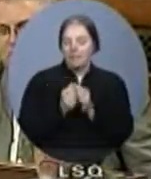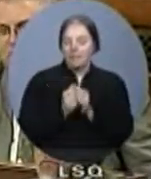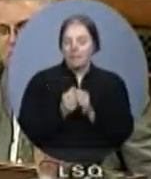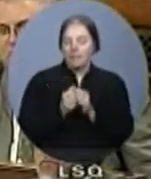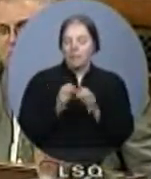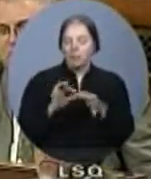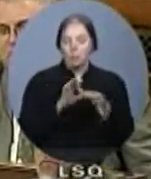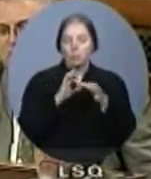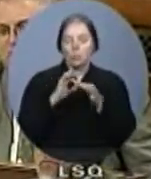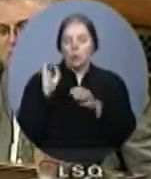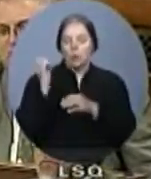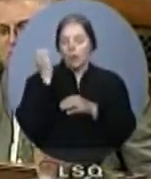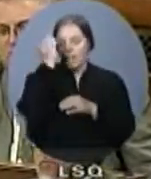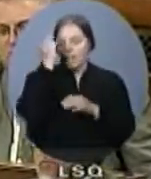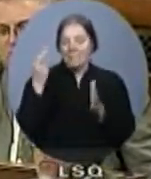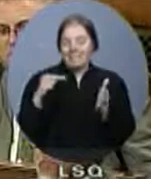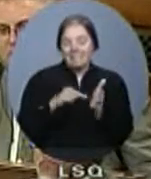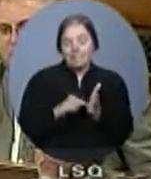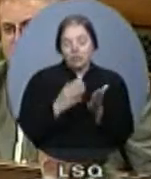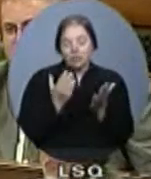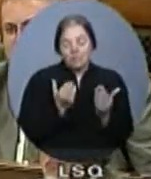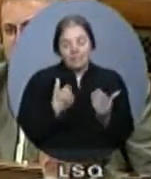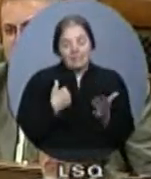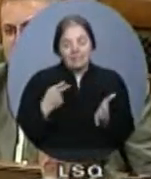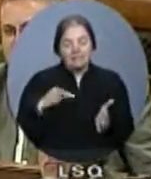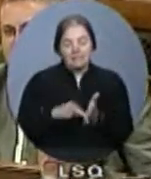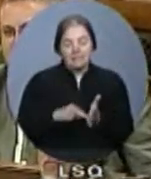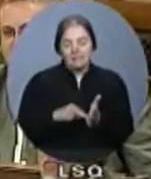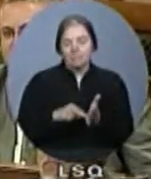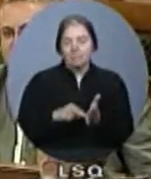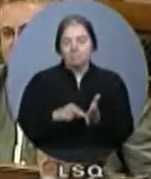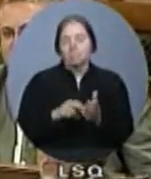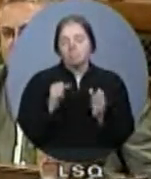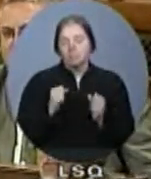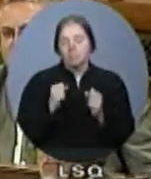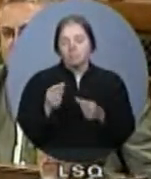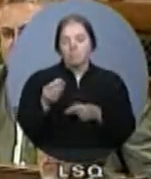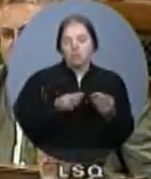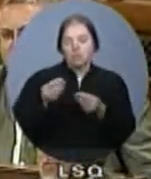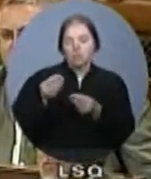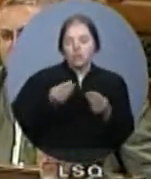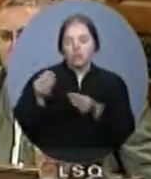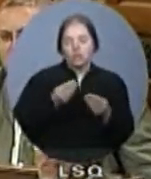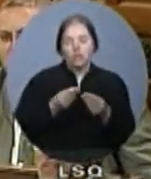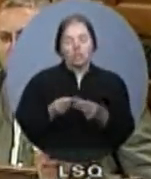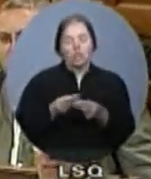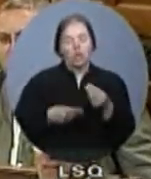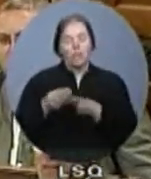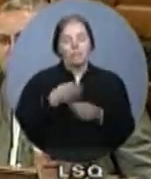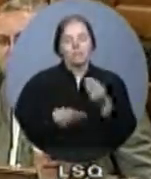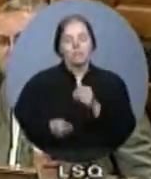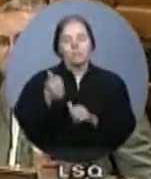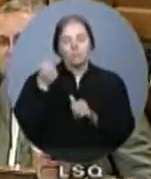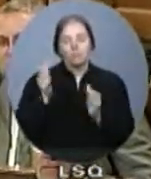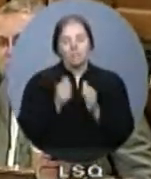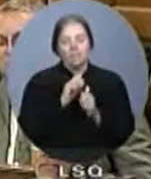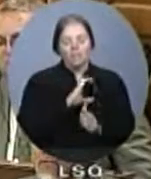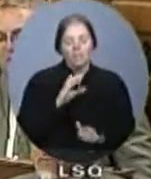signing with the European Union, has the potential to increase trade between Canada and Europe by 12 billion dollars